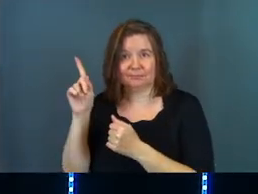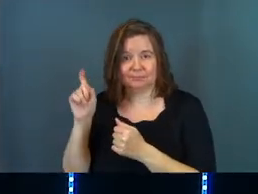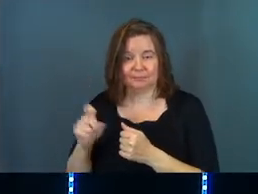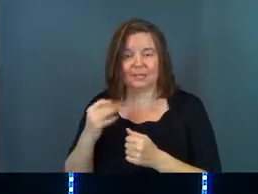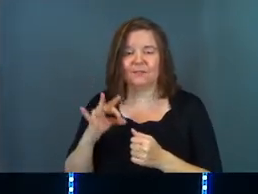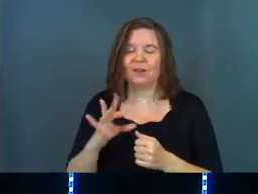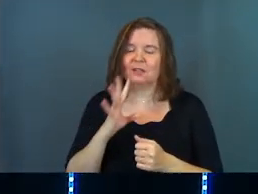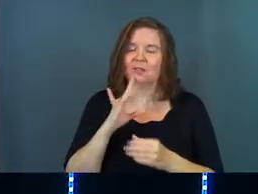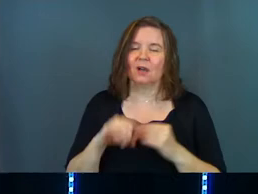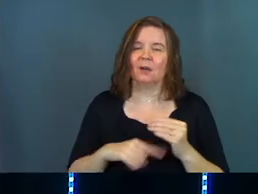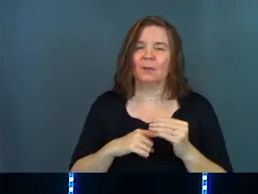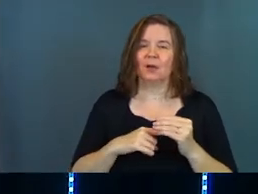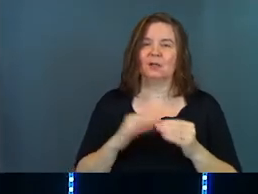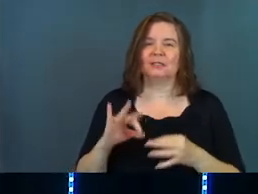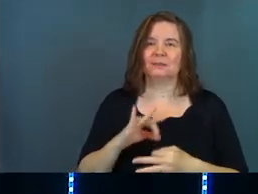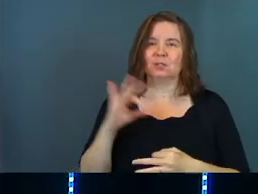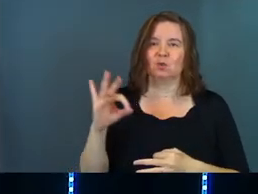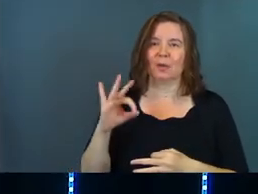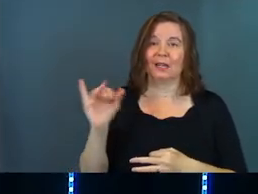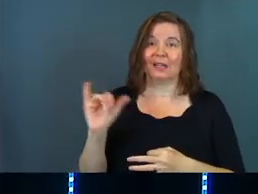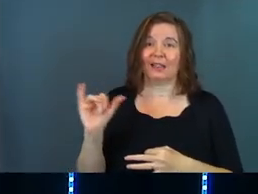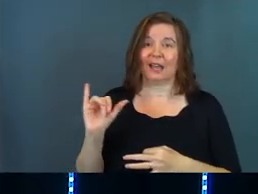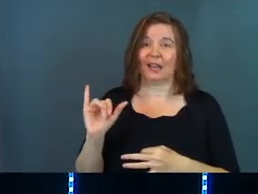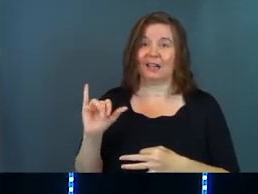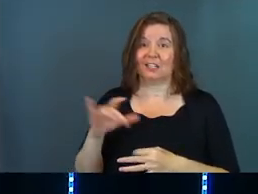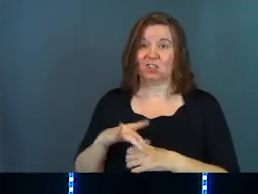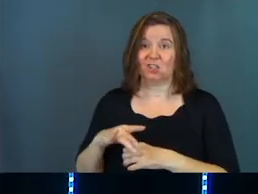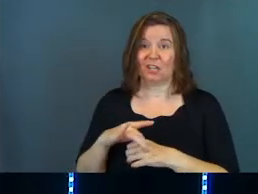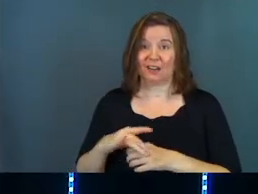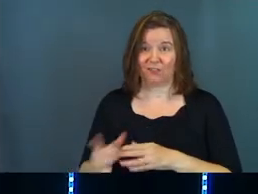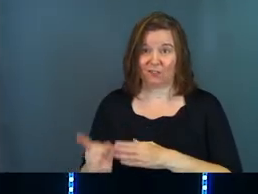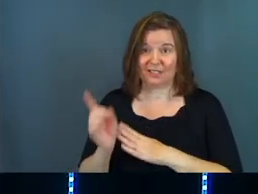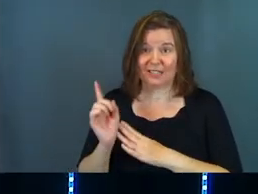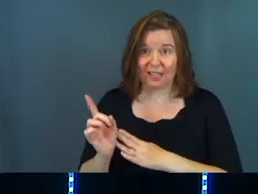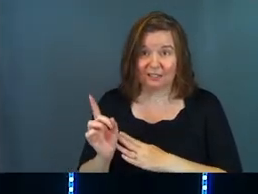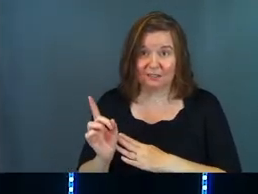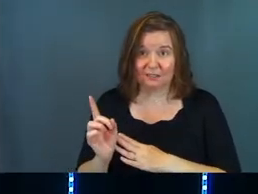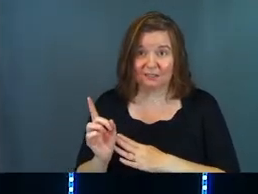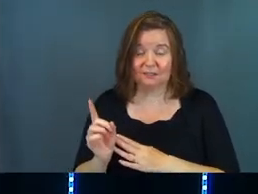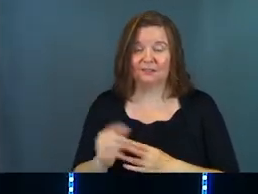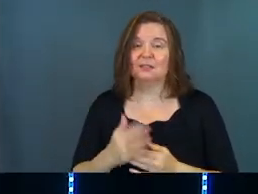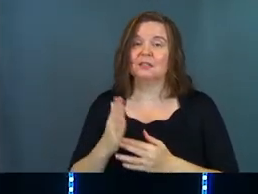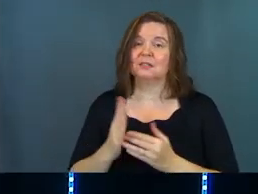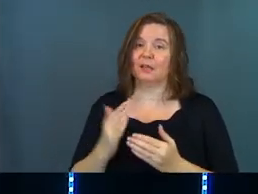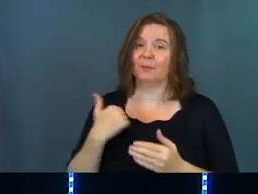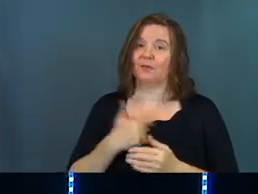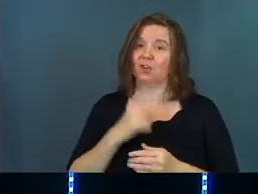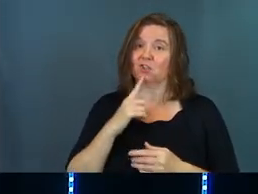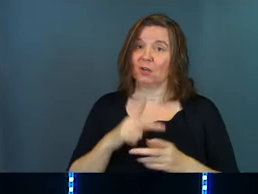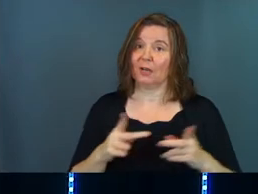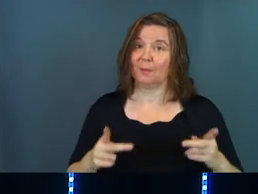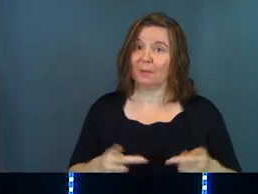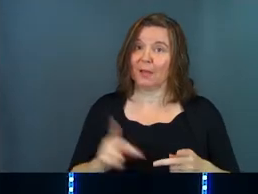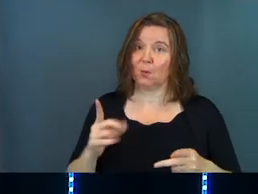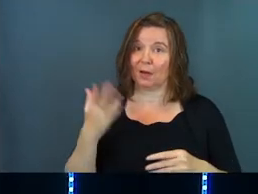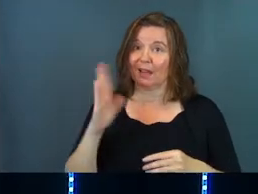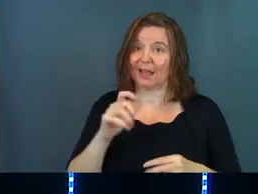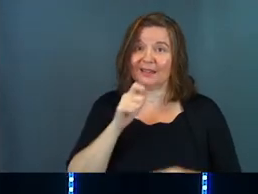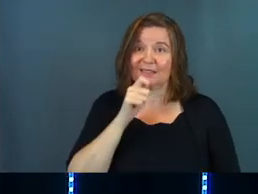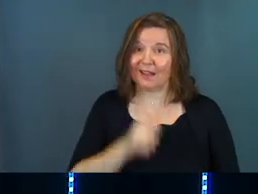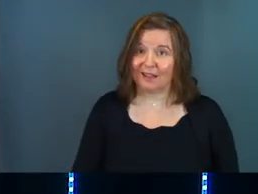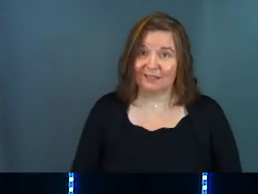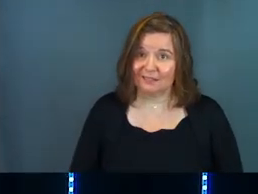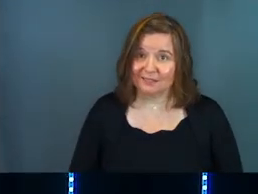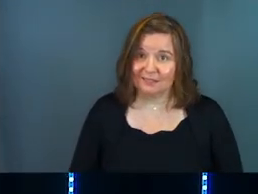If I could just talk about spirituality like it's geography for a second. Some of us are in a place where God is